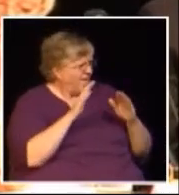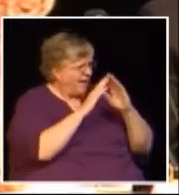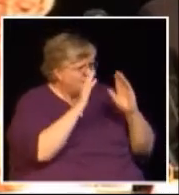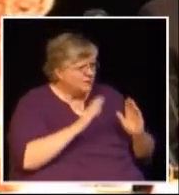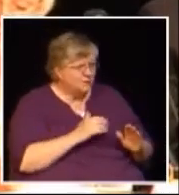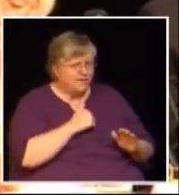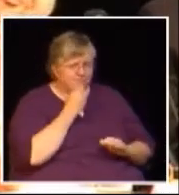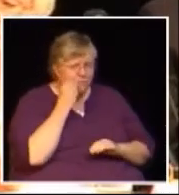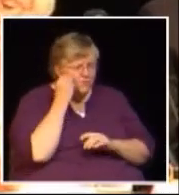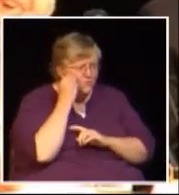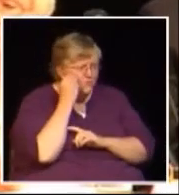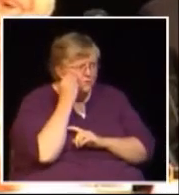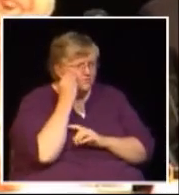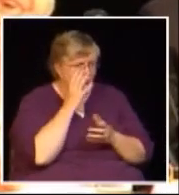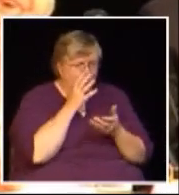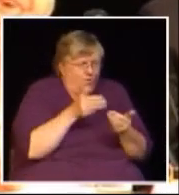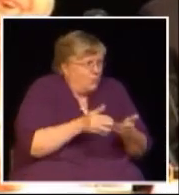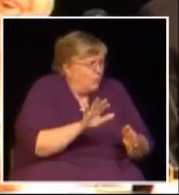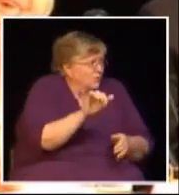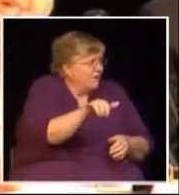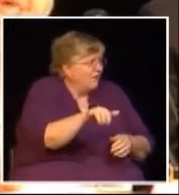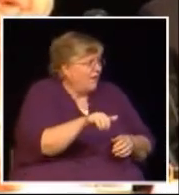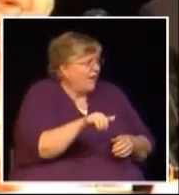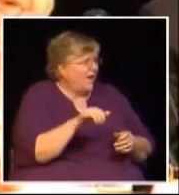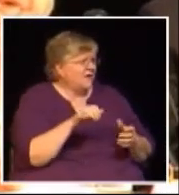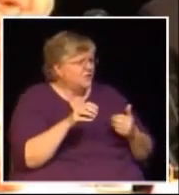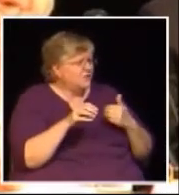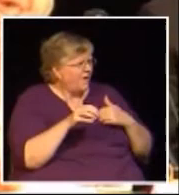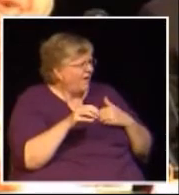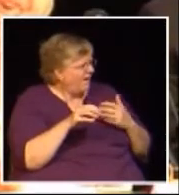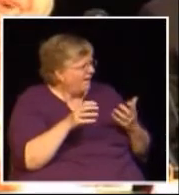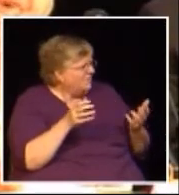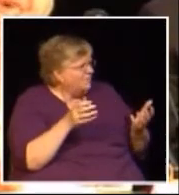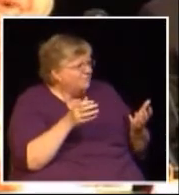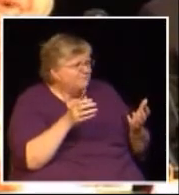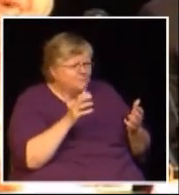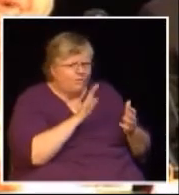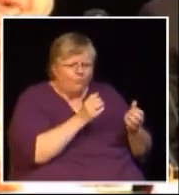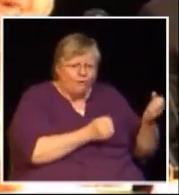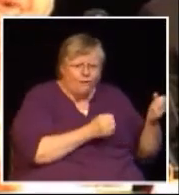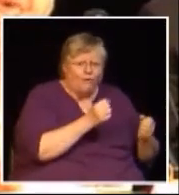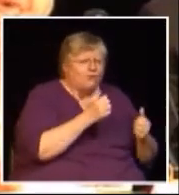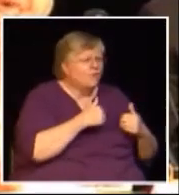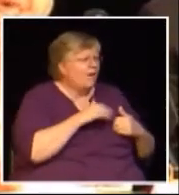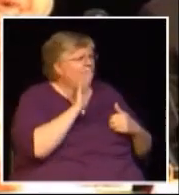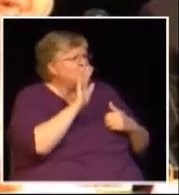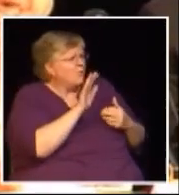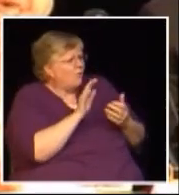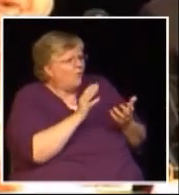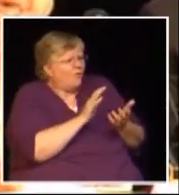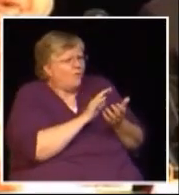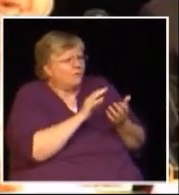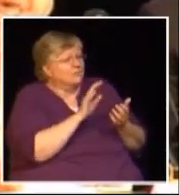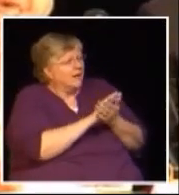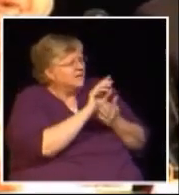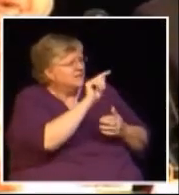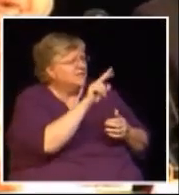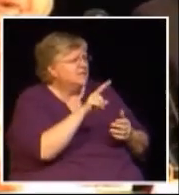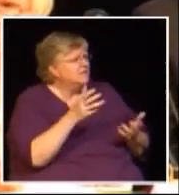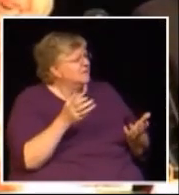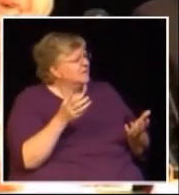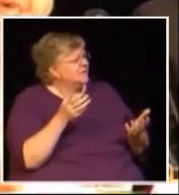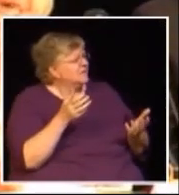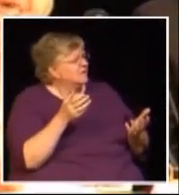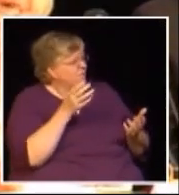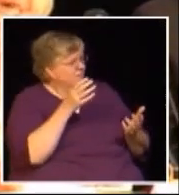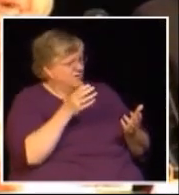investment of your home and your everything around you so if BC businesses